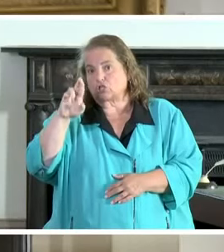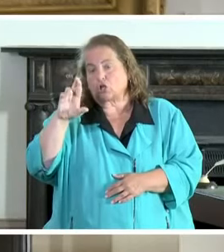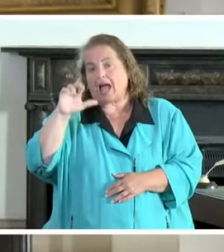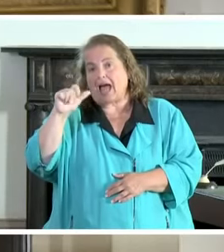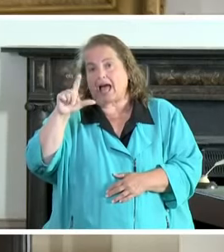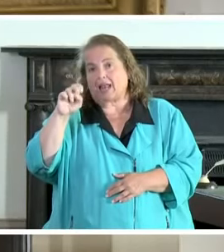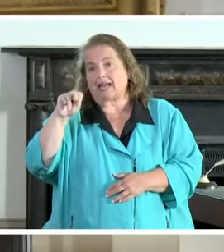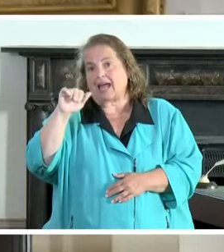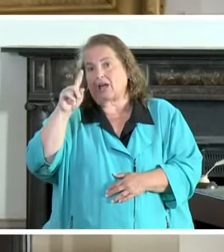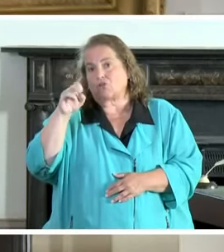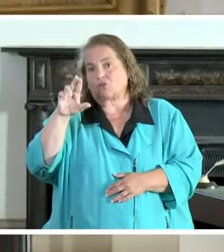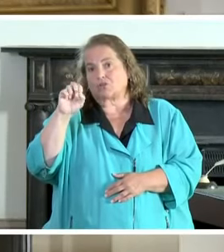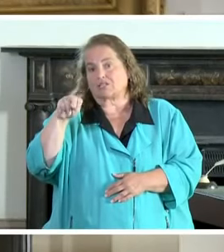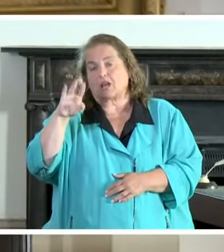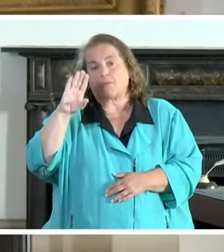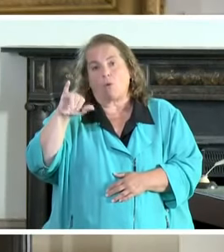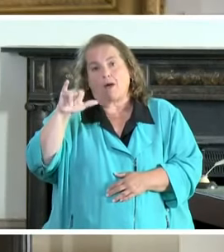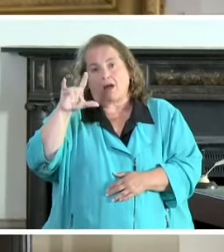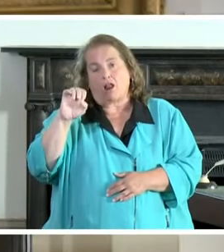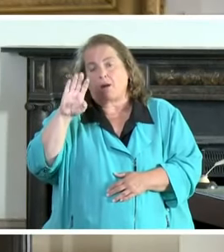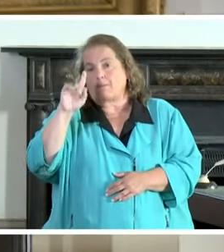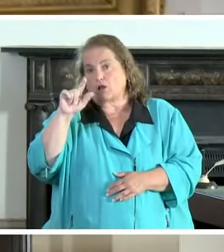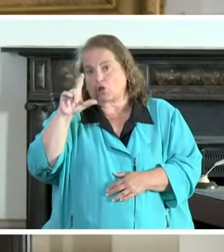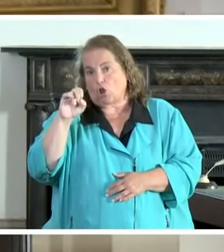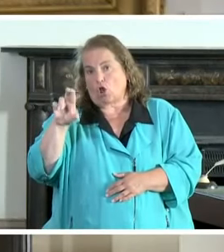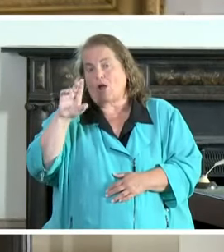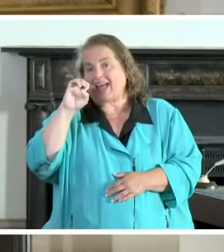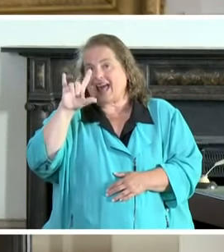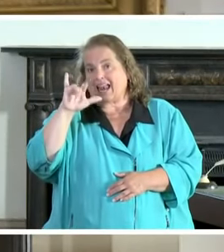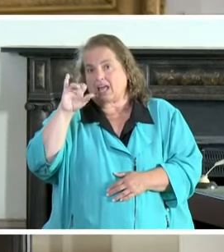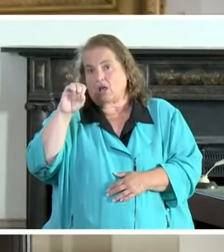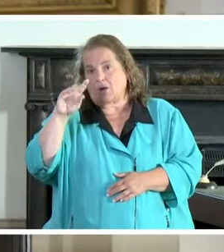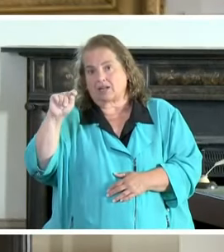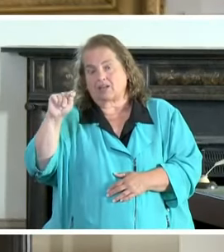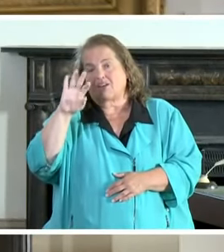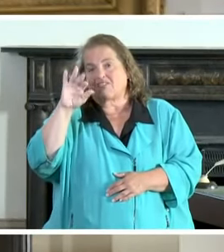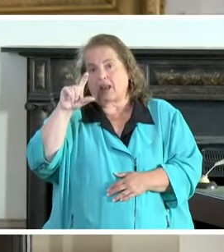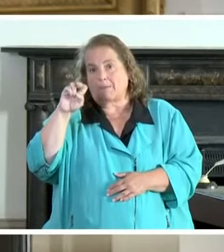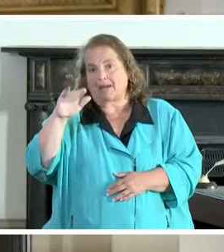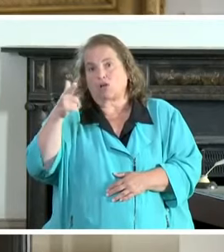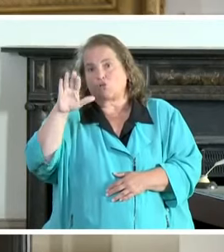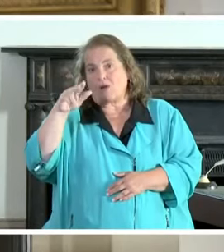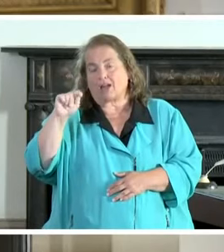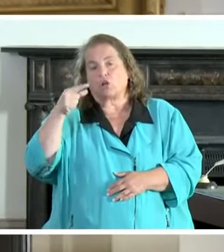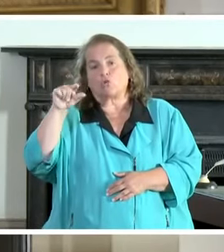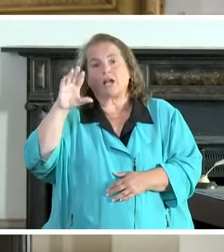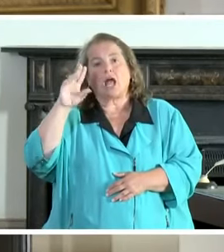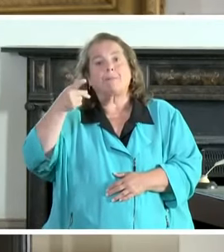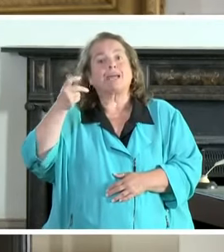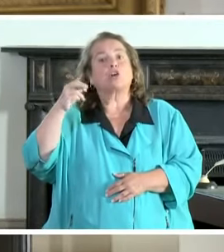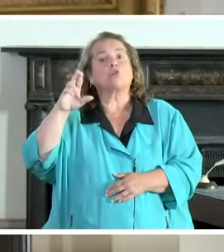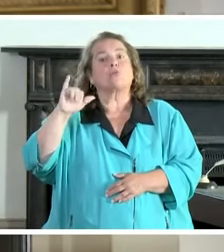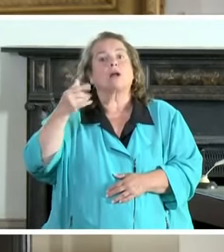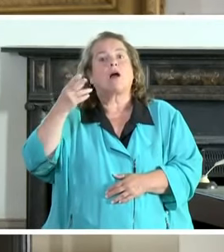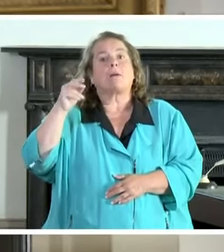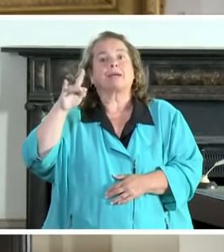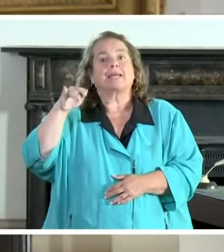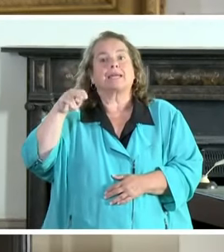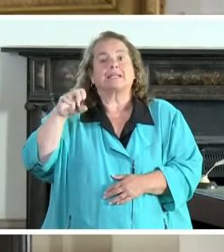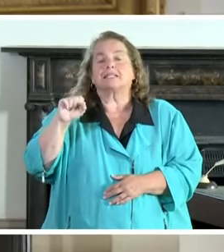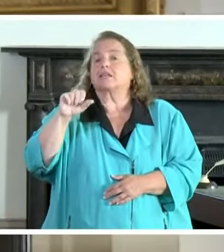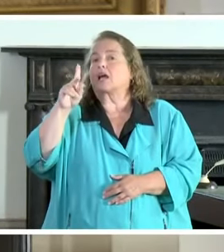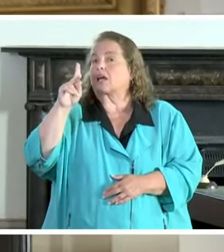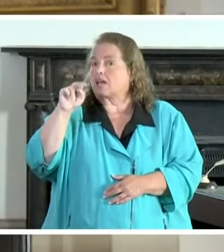anderson boyle butler elliott fleming grant greenup henry hopkins not